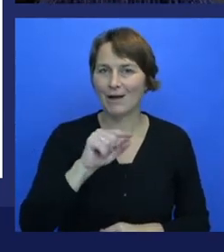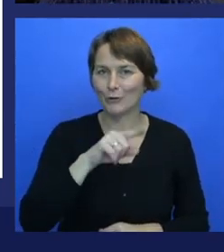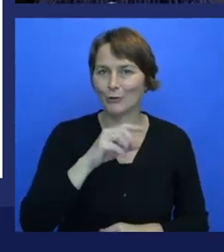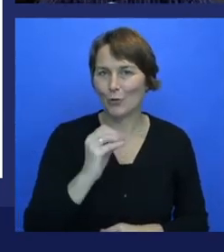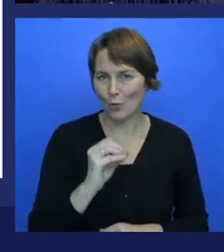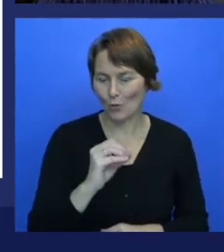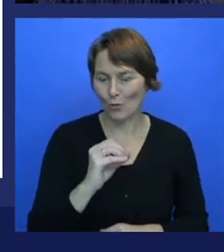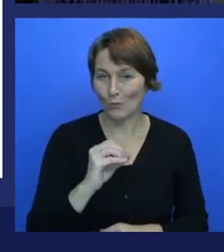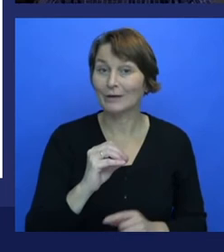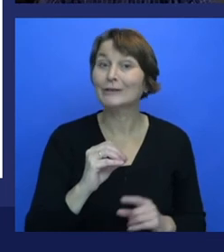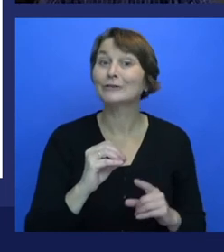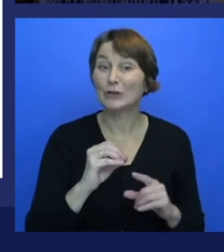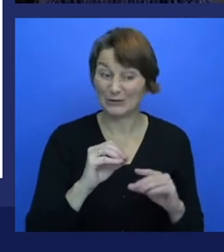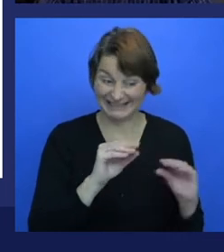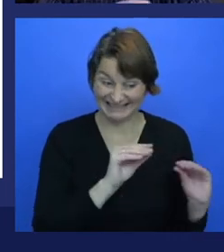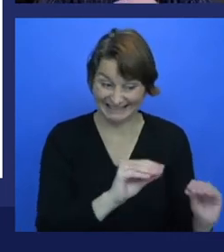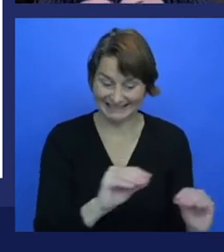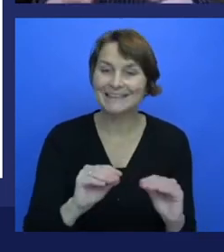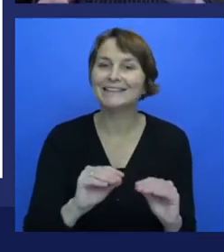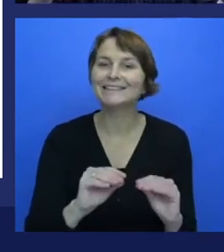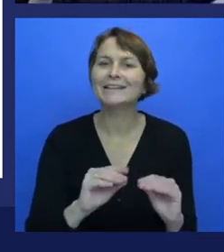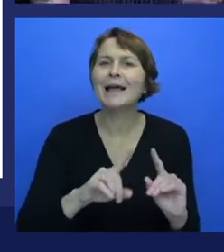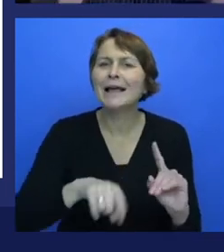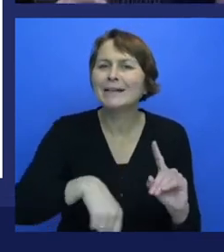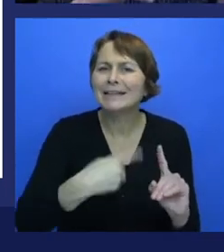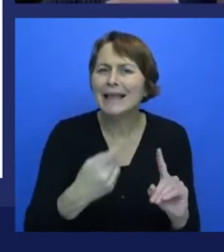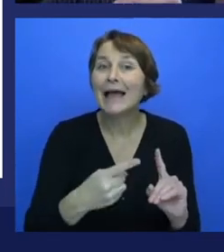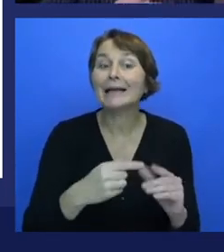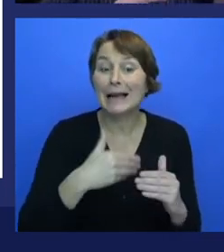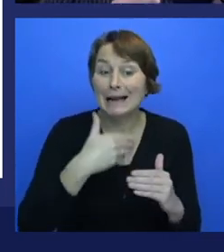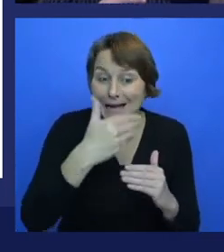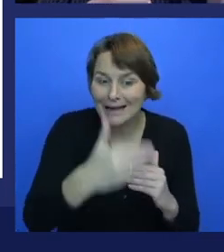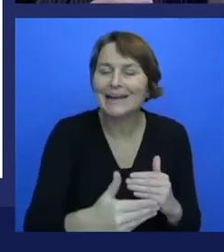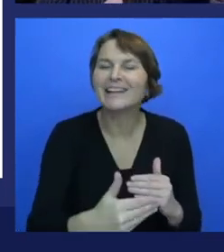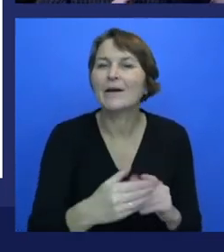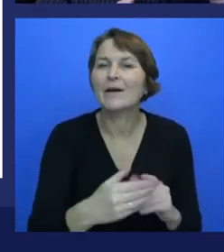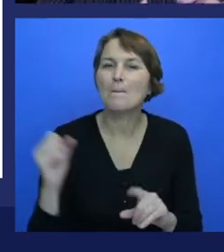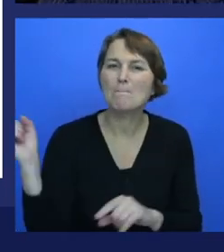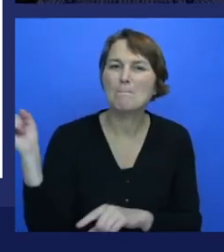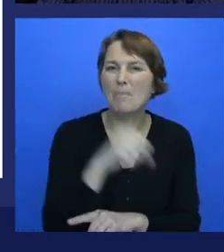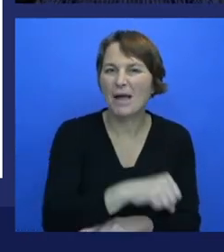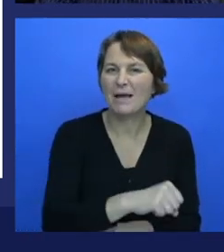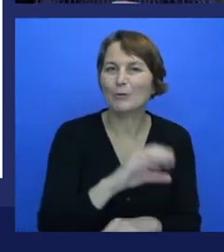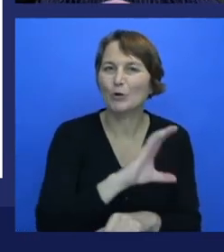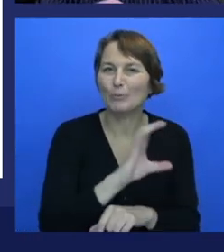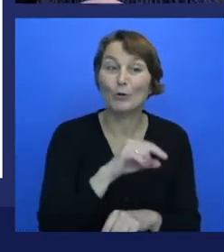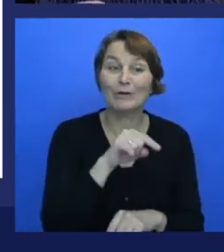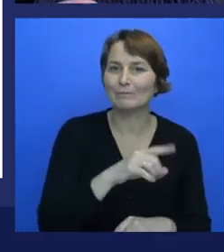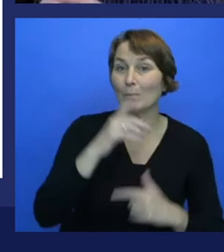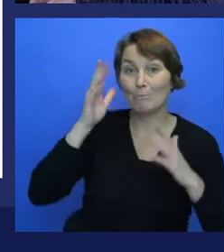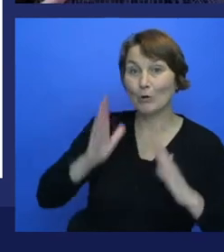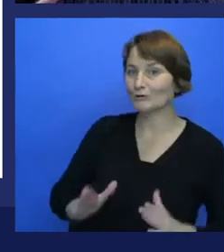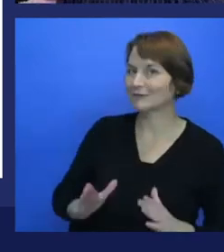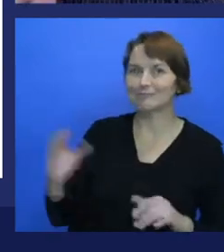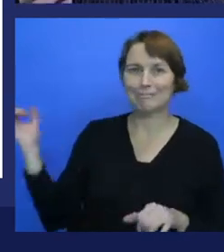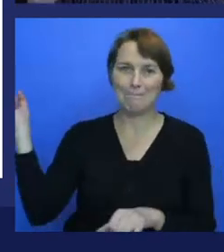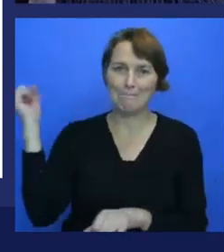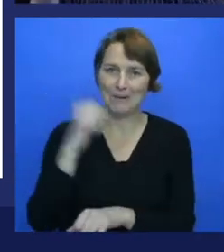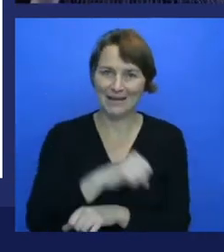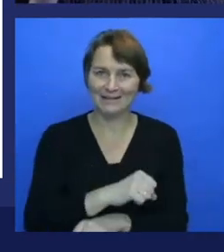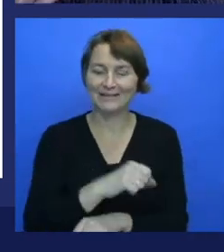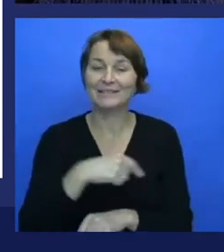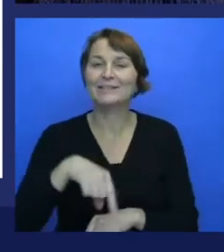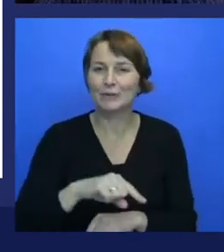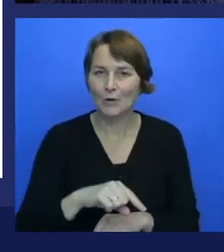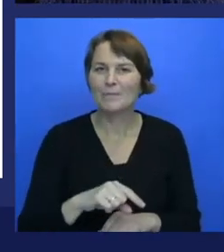2016, it beats a world champion class. And, of course, the famous event is in May of 2017 when KG is